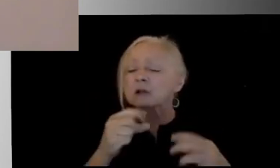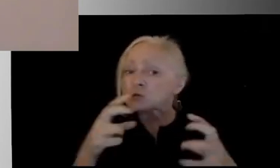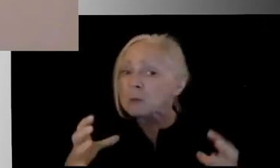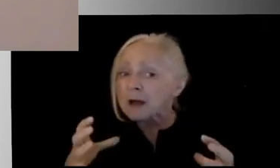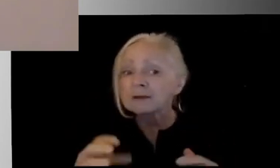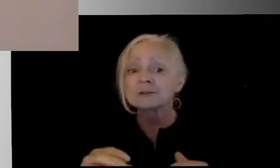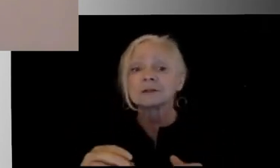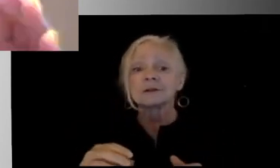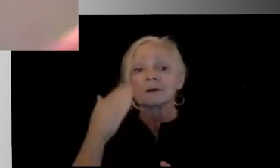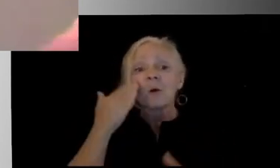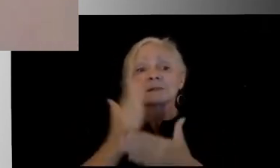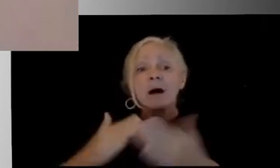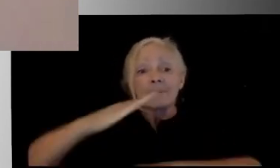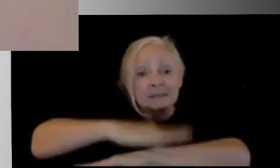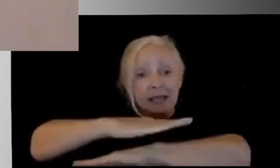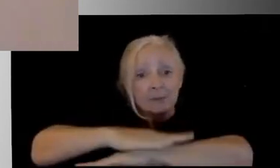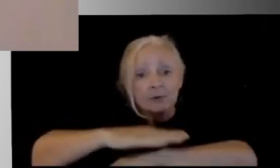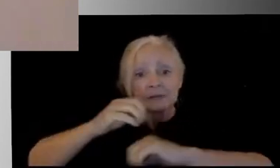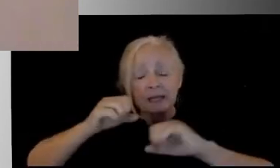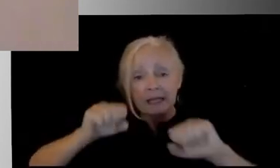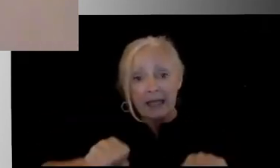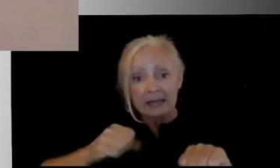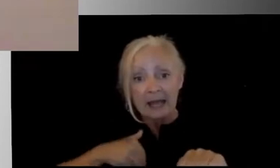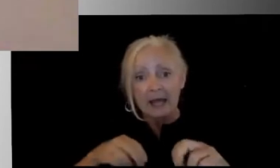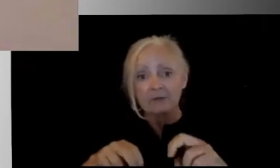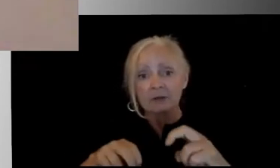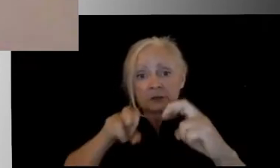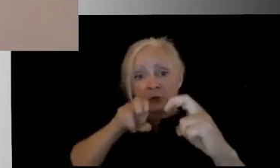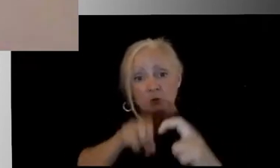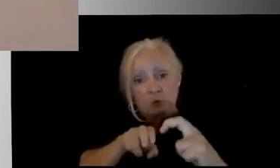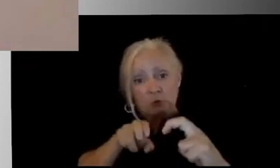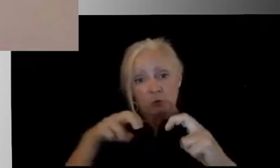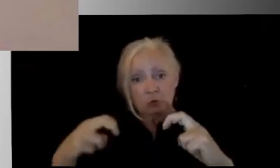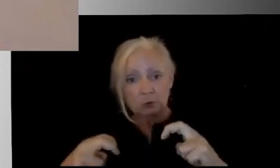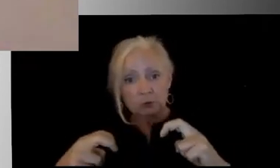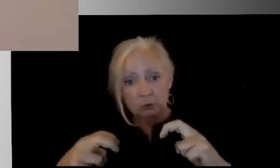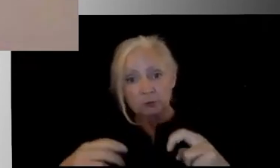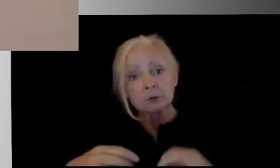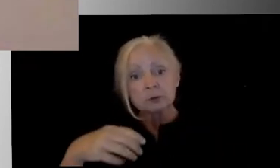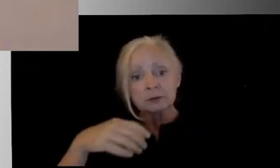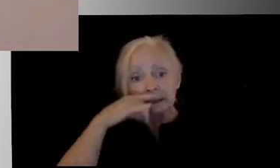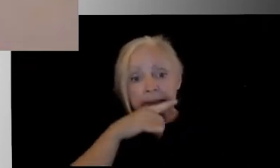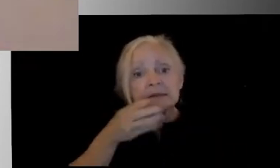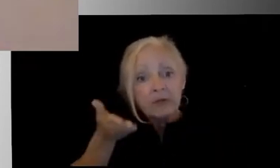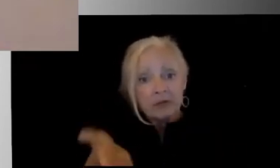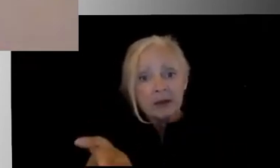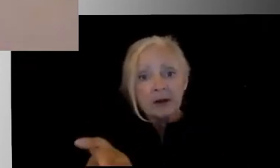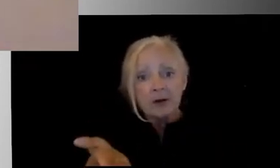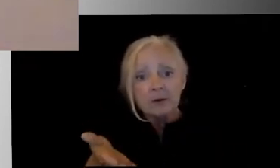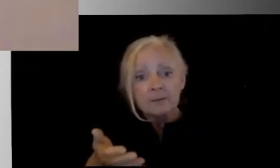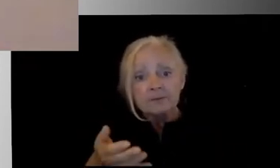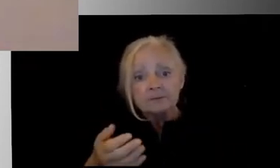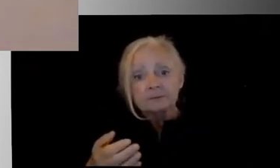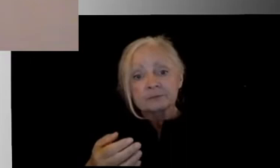know there's some tables where we can sit up to two or three students at the table. So, then they'll be able to have that type of interaction. But just really